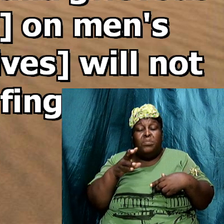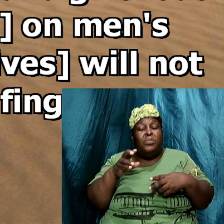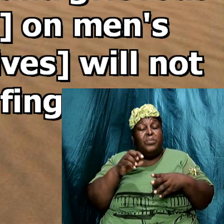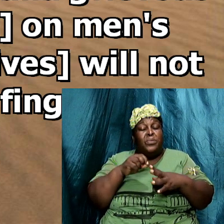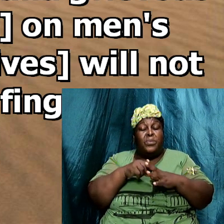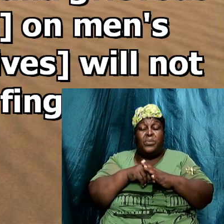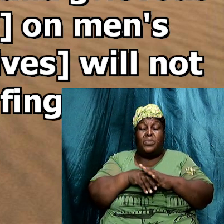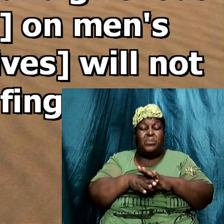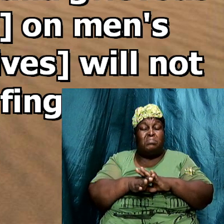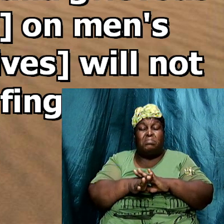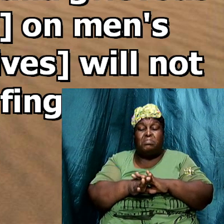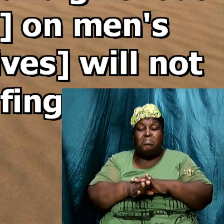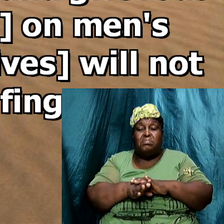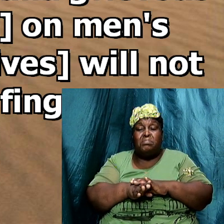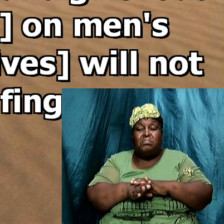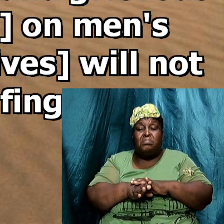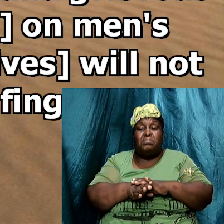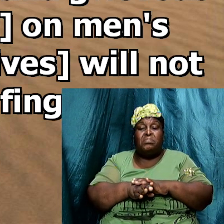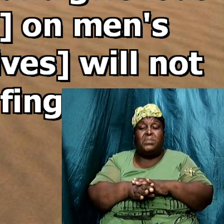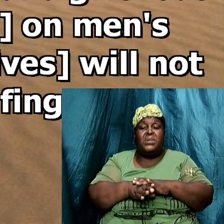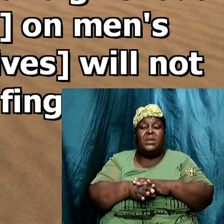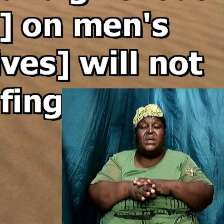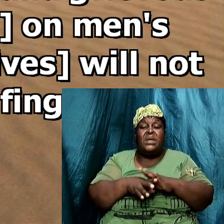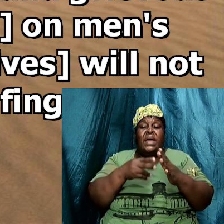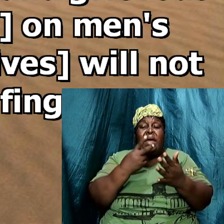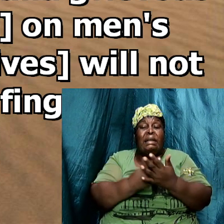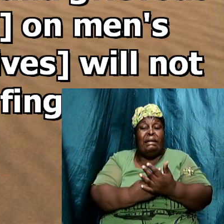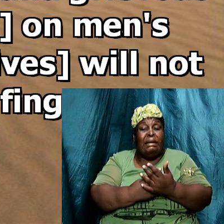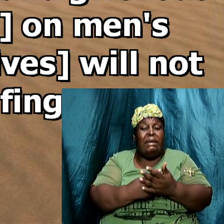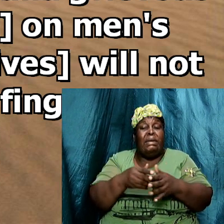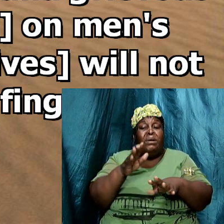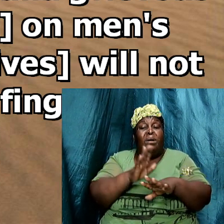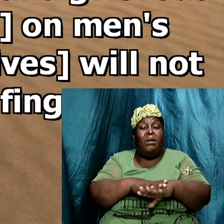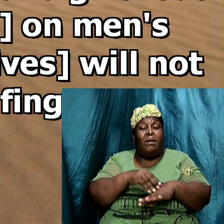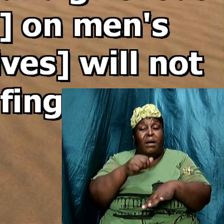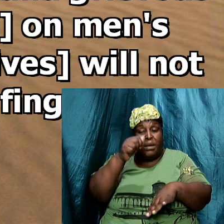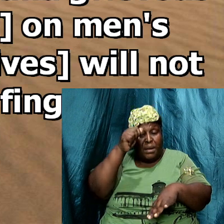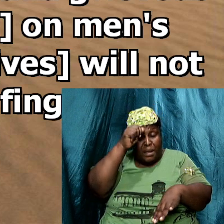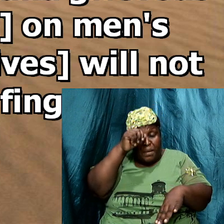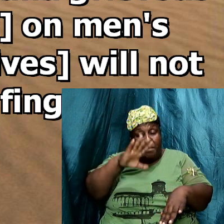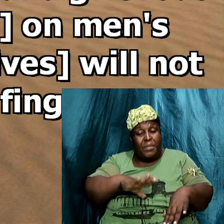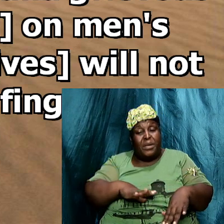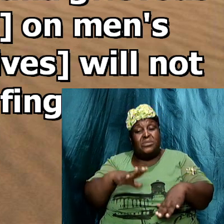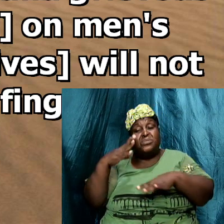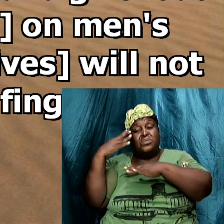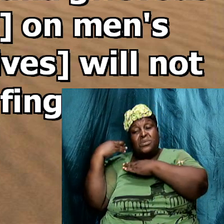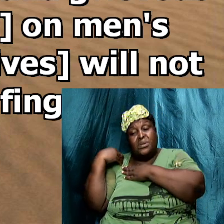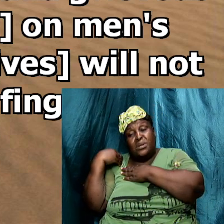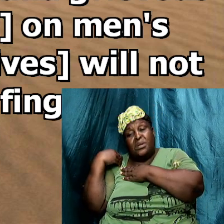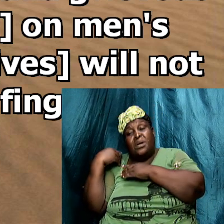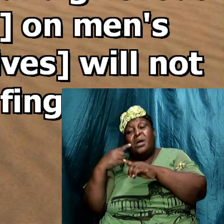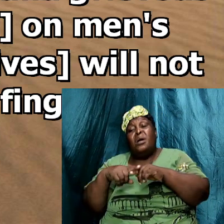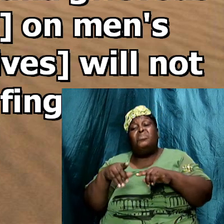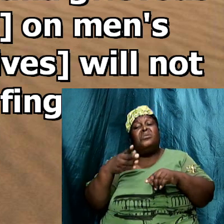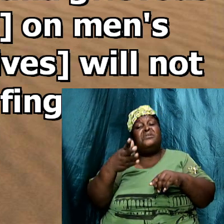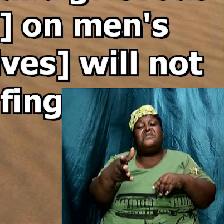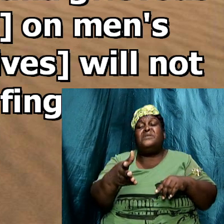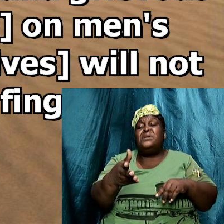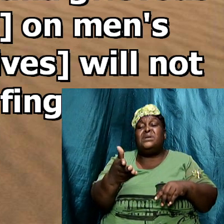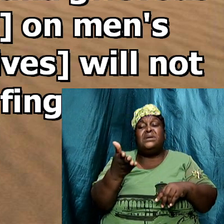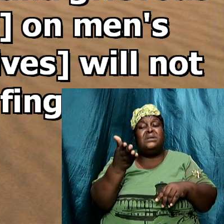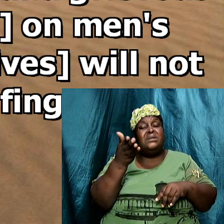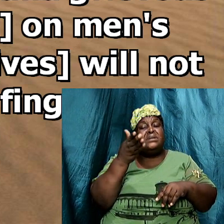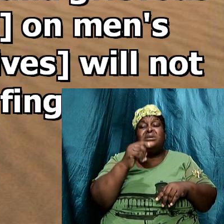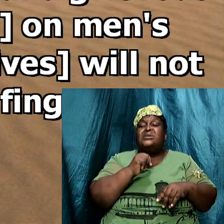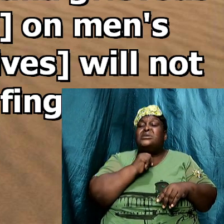And grievous to be born And lay them on men's shoulder But they themselves Will not move